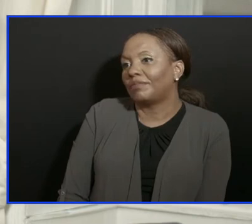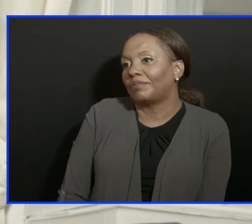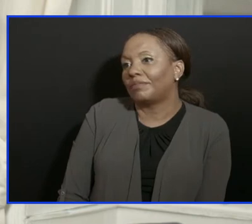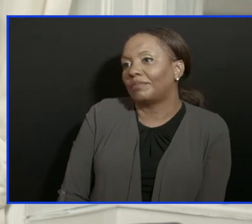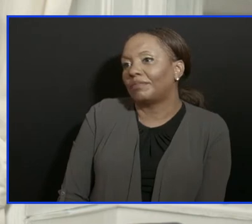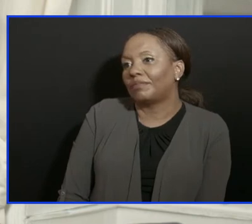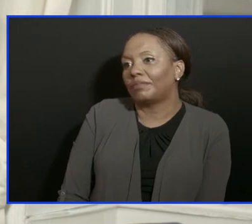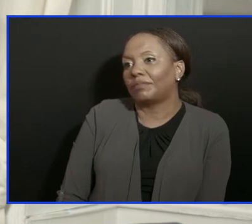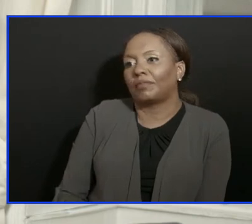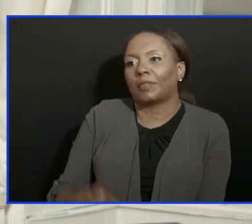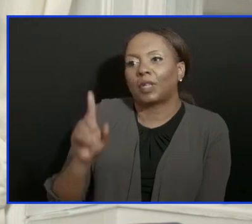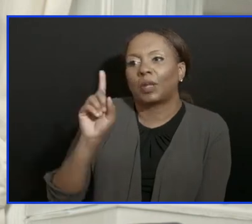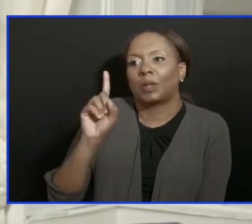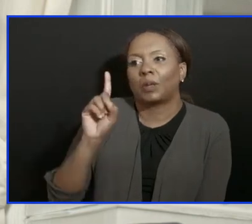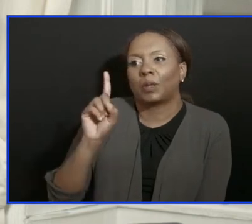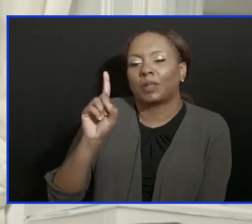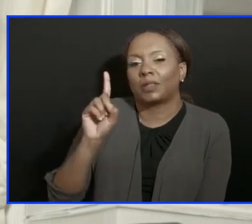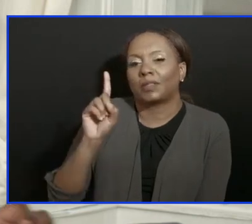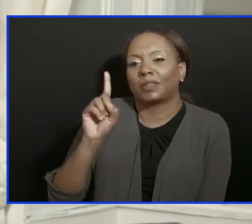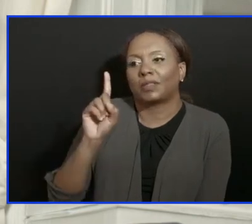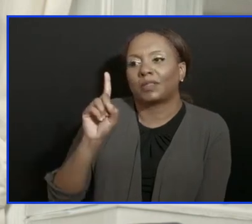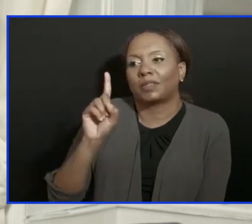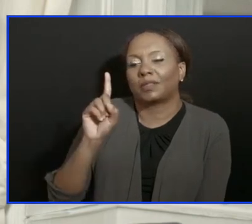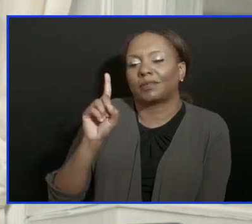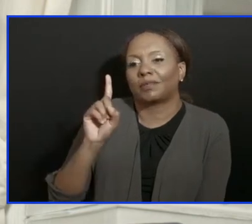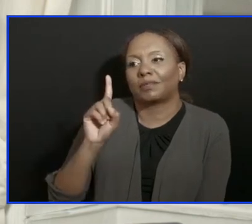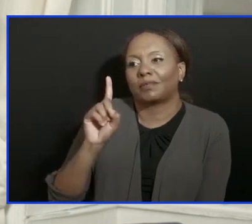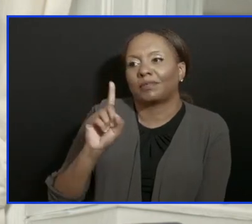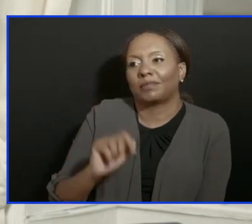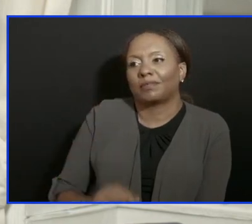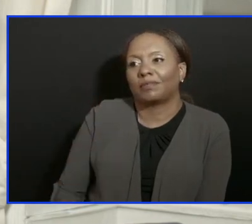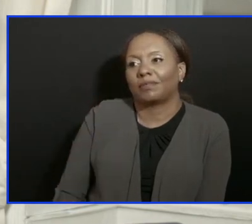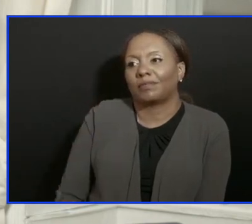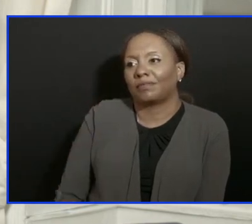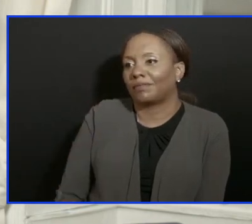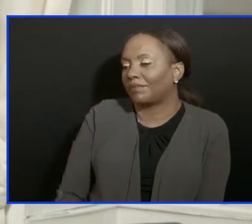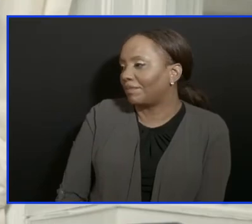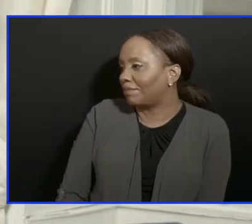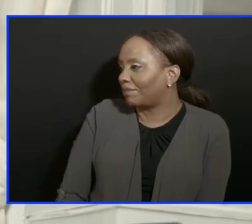Just one second call, Dr. Ford is explanation. I've invited him to speak, sir.